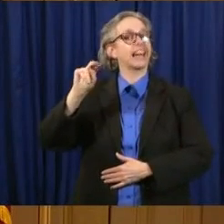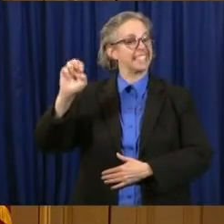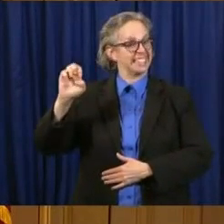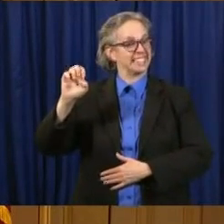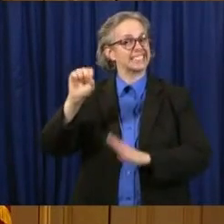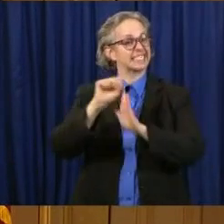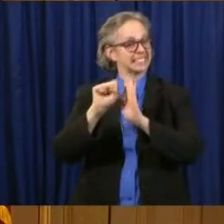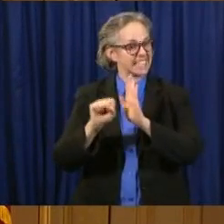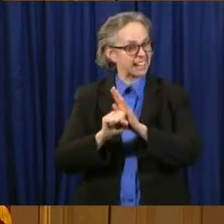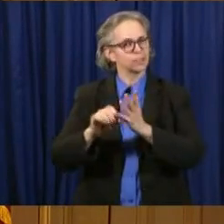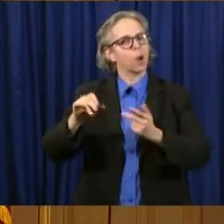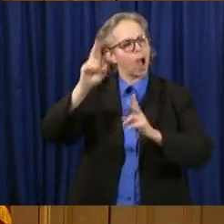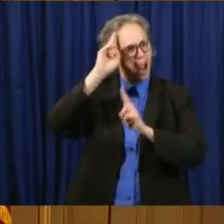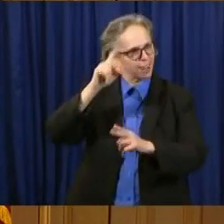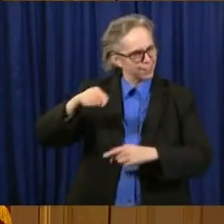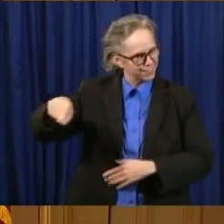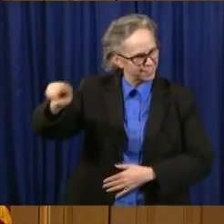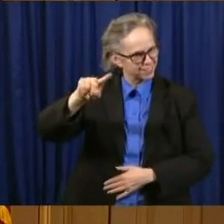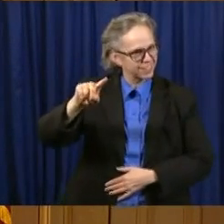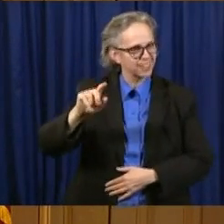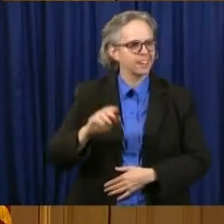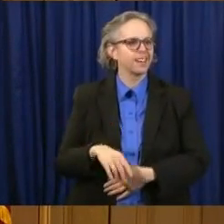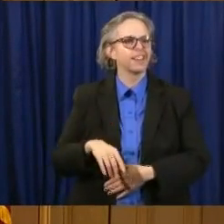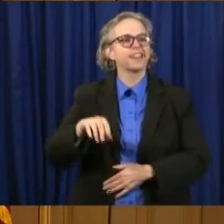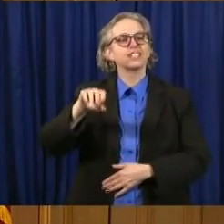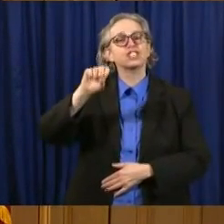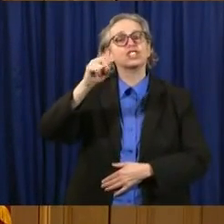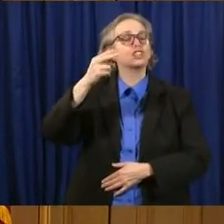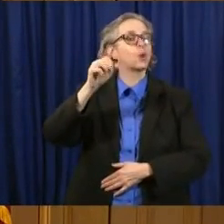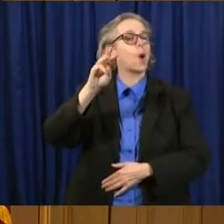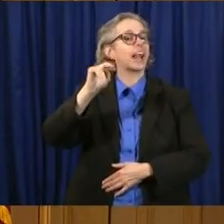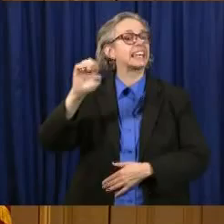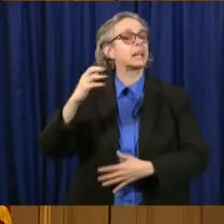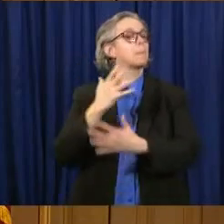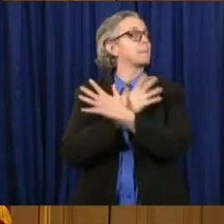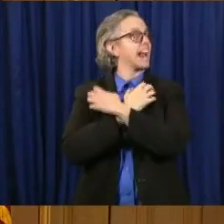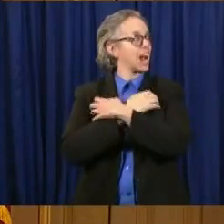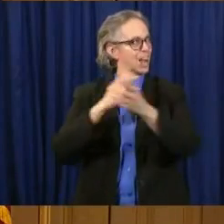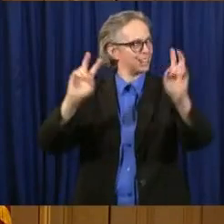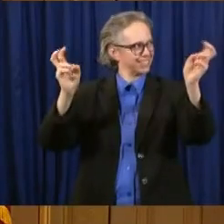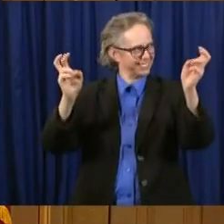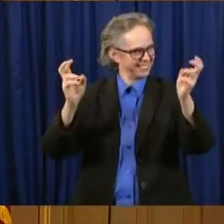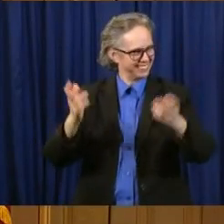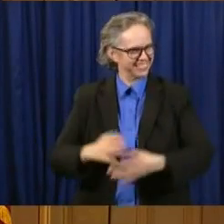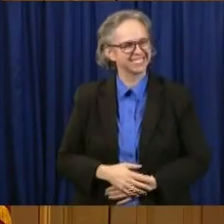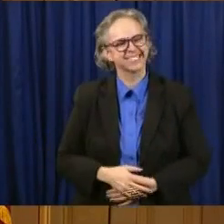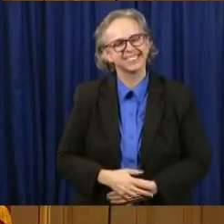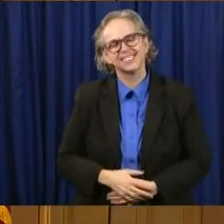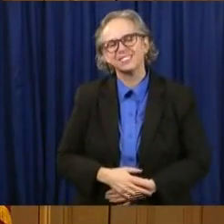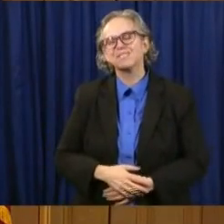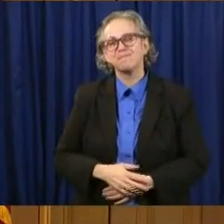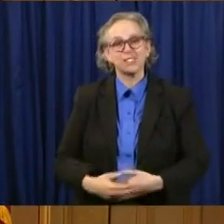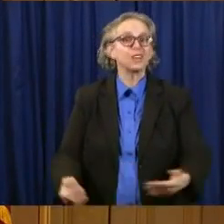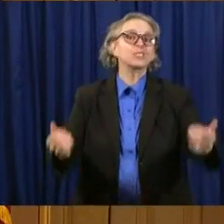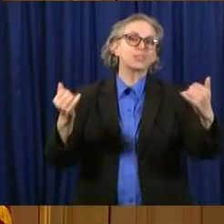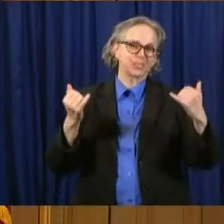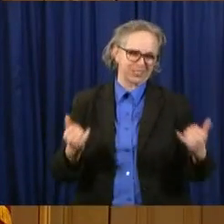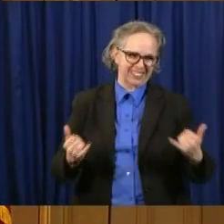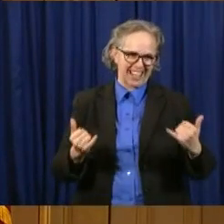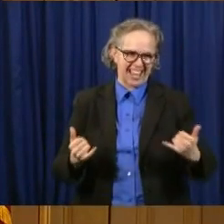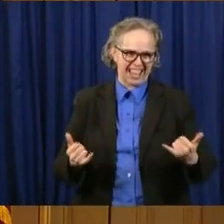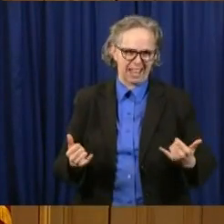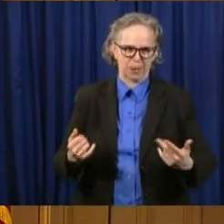wearing it in honor today of our youngest daughter, Anna's